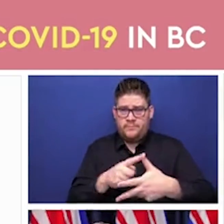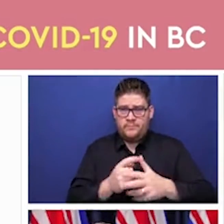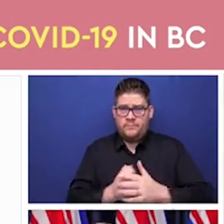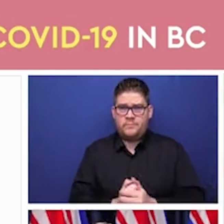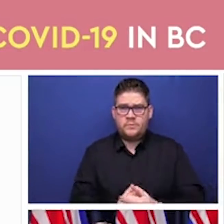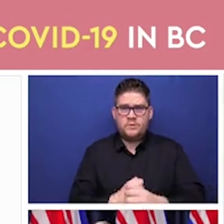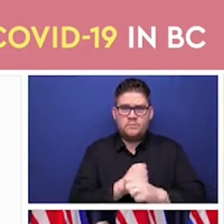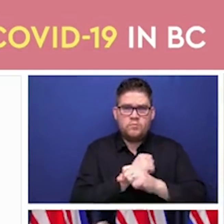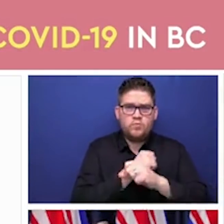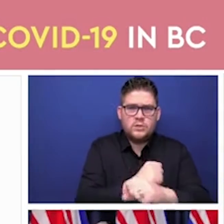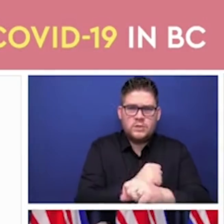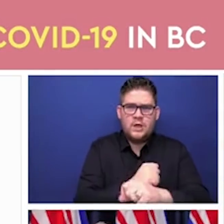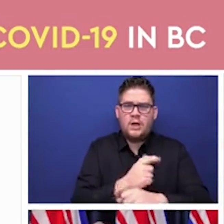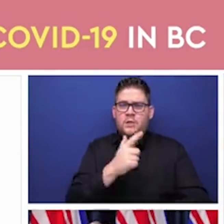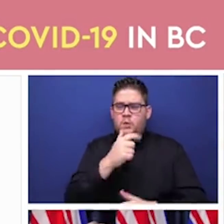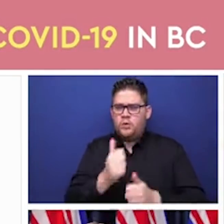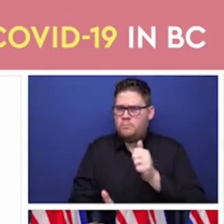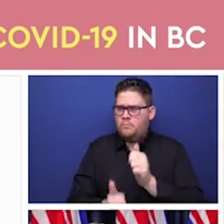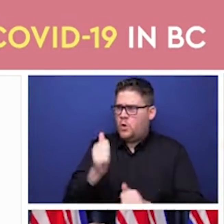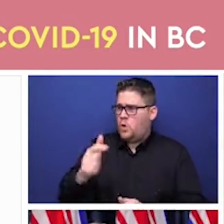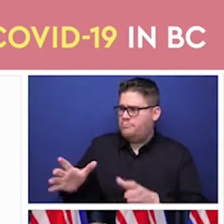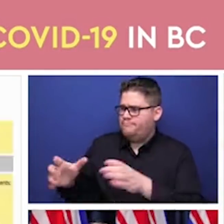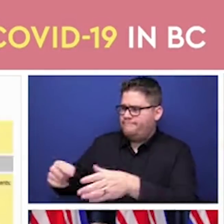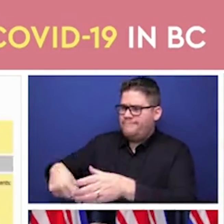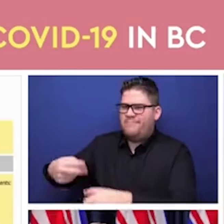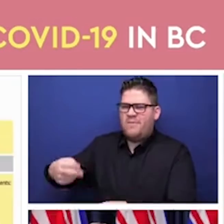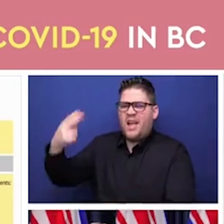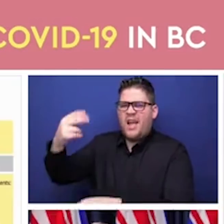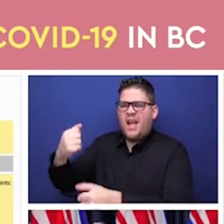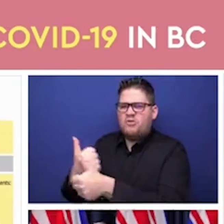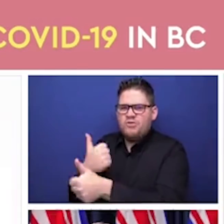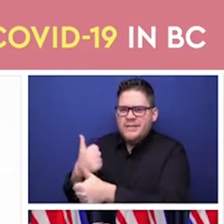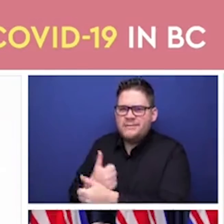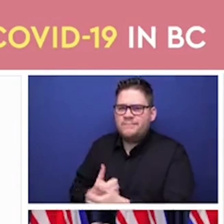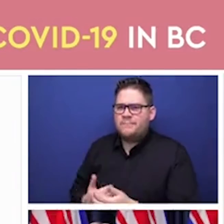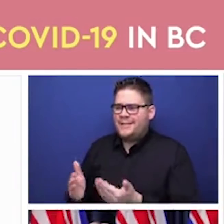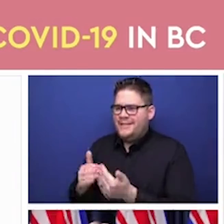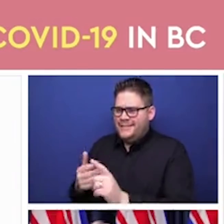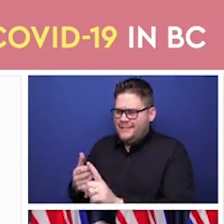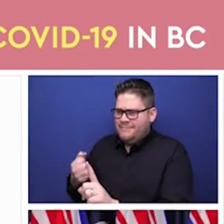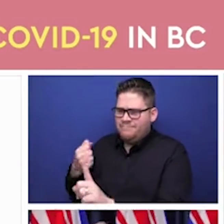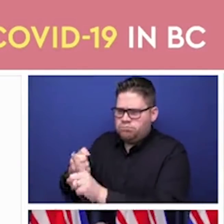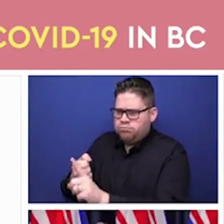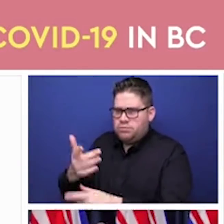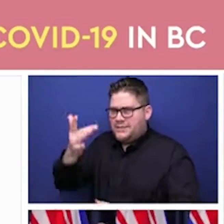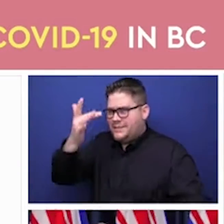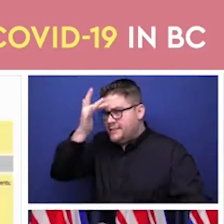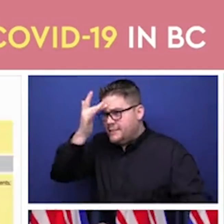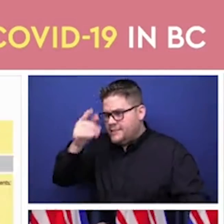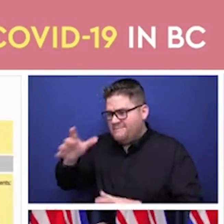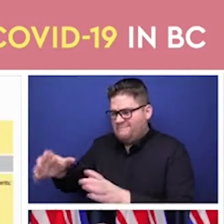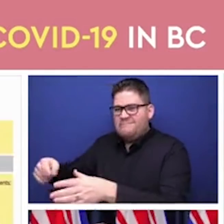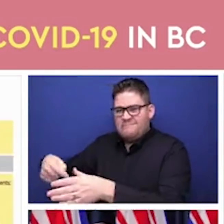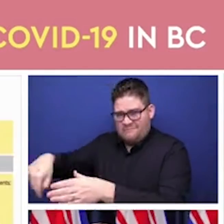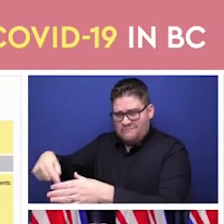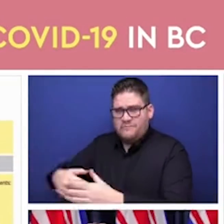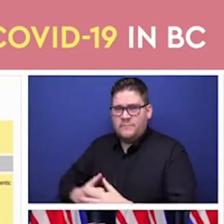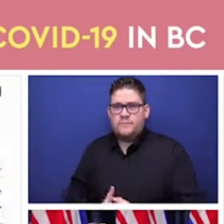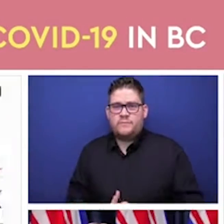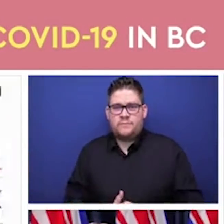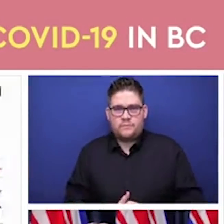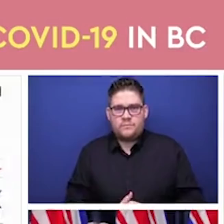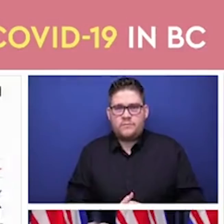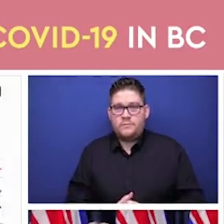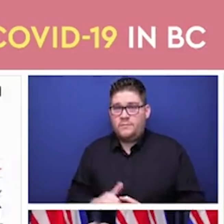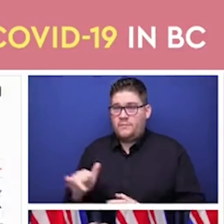assisted living and long-term care residents and the staff who look after them remote and isolated First Nations communities and then protect